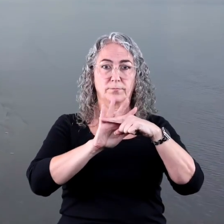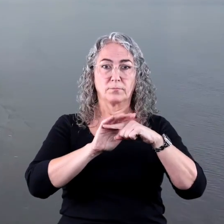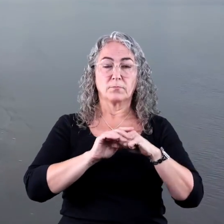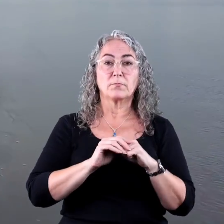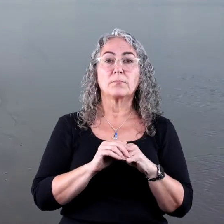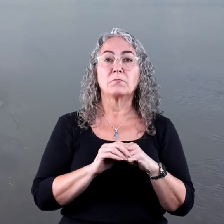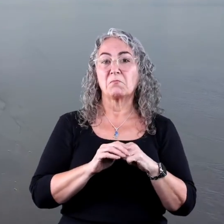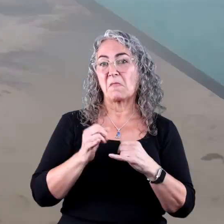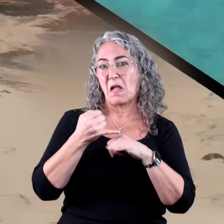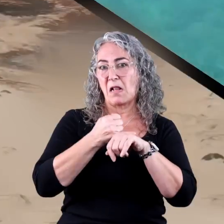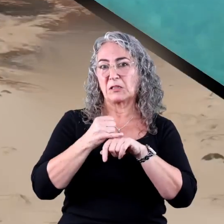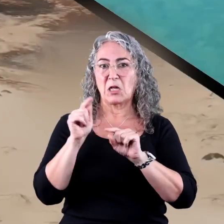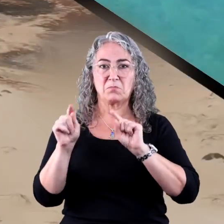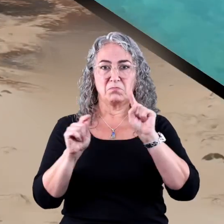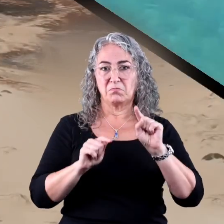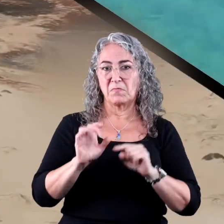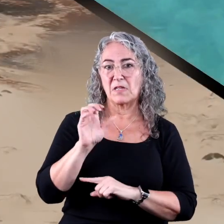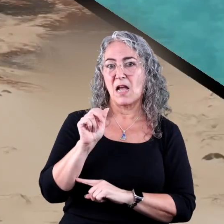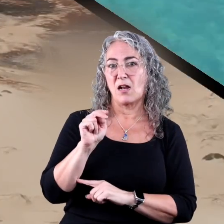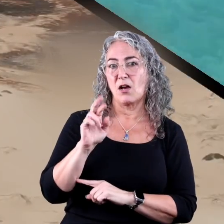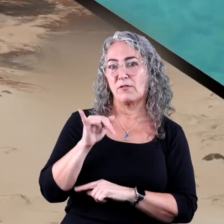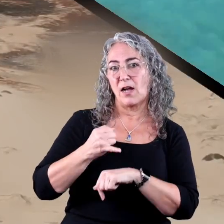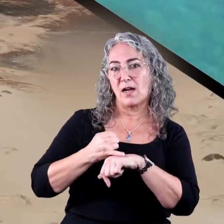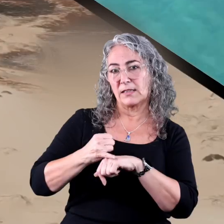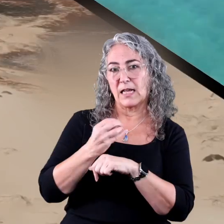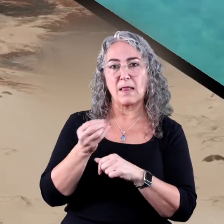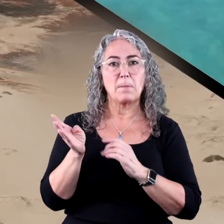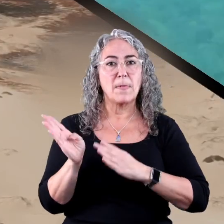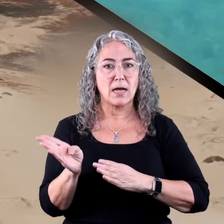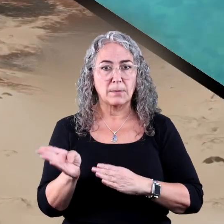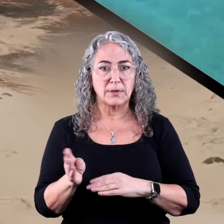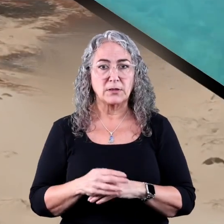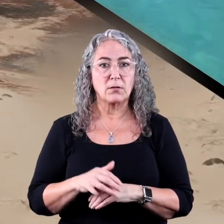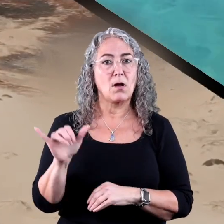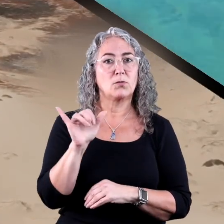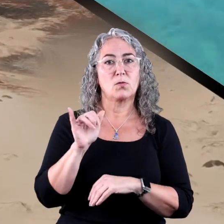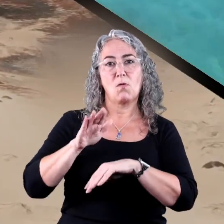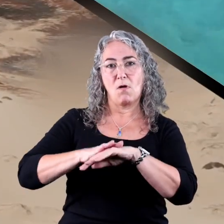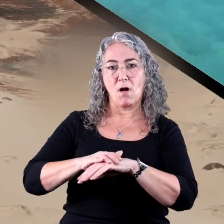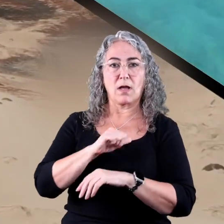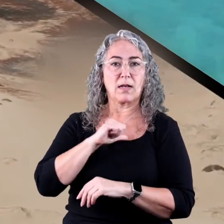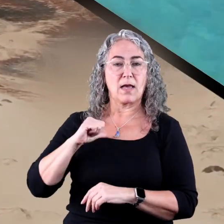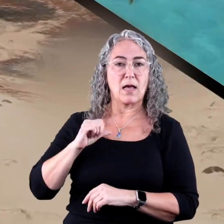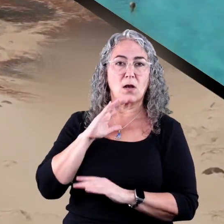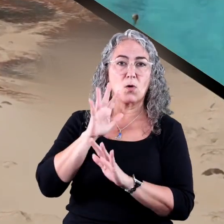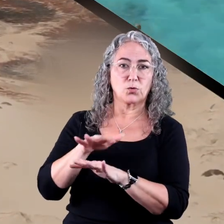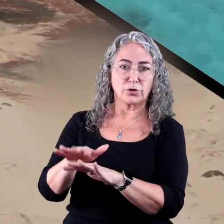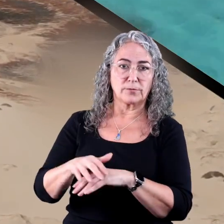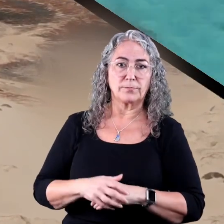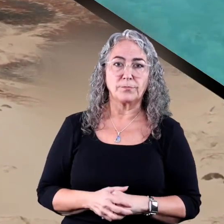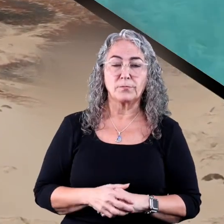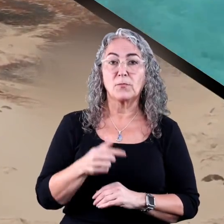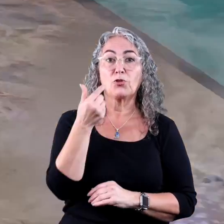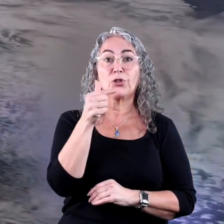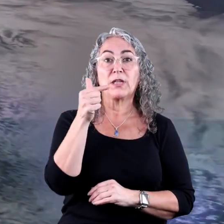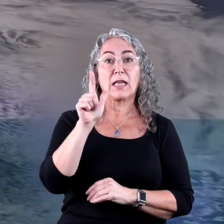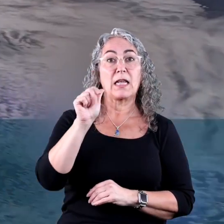is warmer. Cape Verde, Canary Islands, and the Bahamas are islands in the Atlantic Ocean.